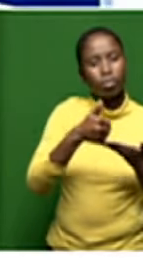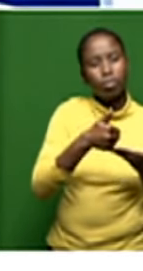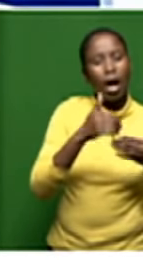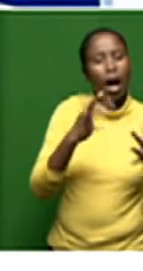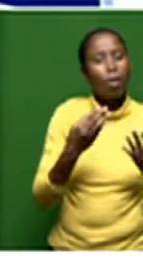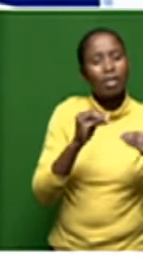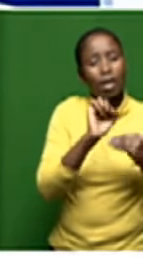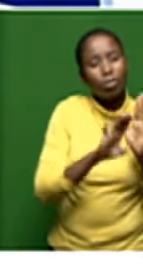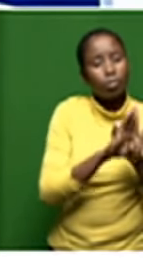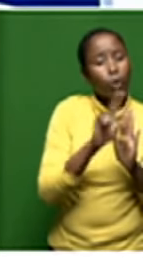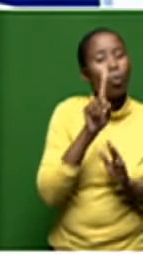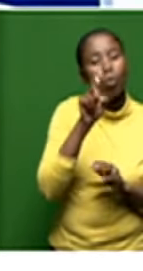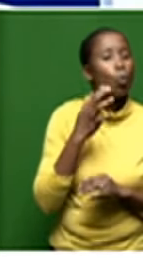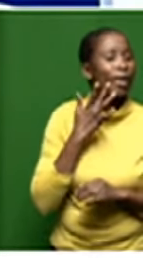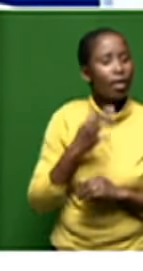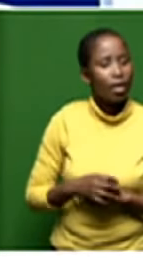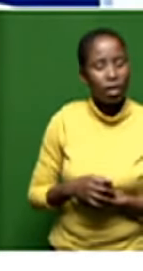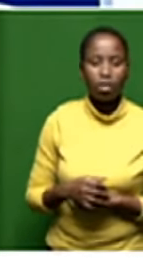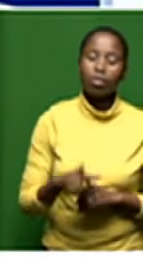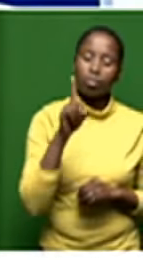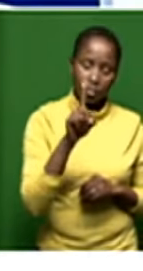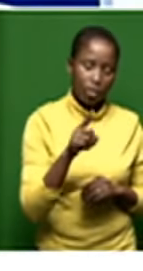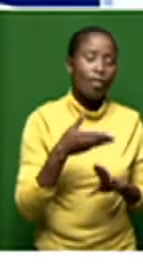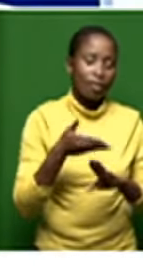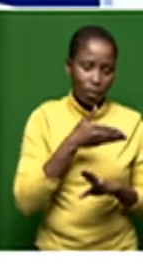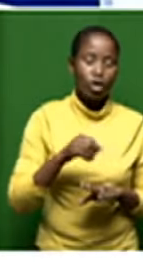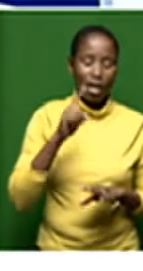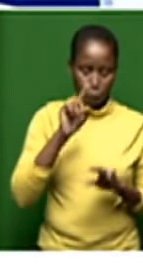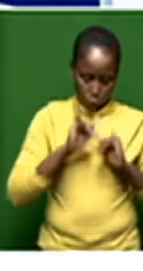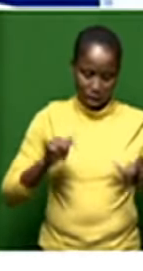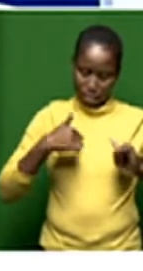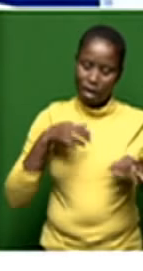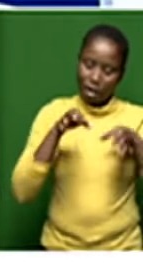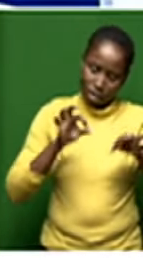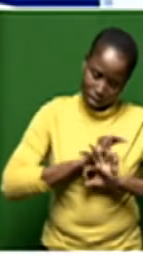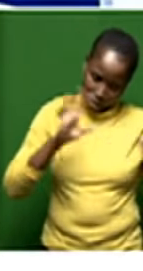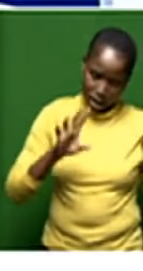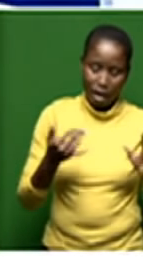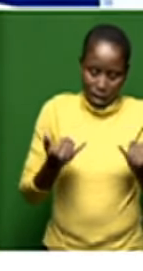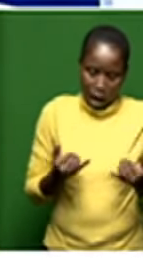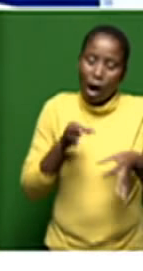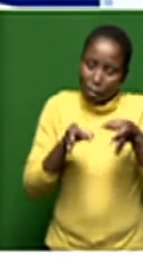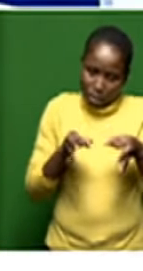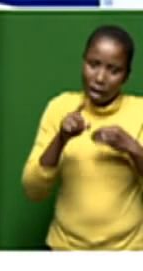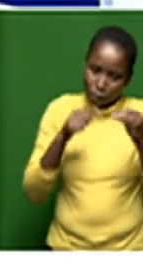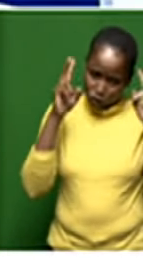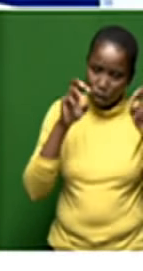let let me finish explaining you asked me to explain operationally what we think of mango and i'm busy doing that